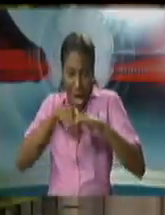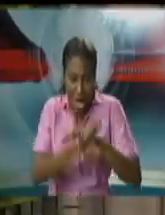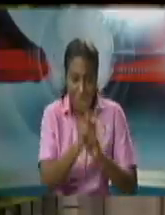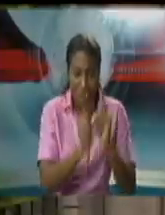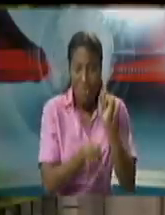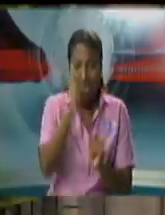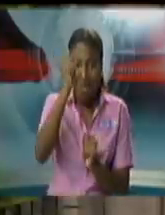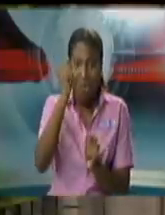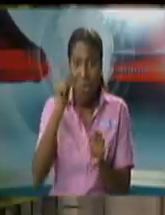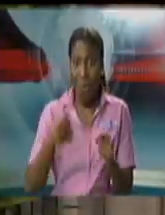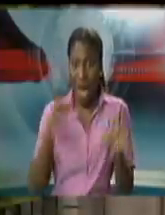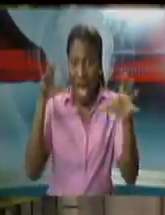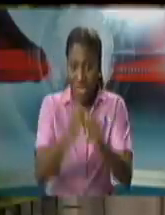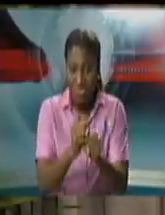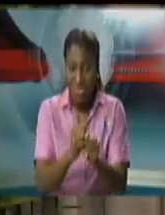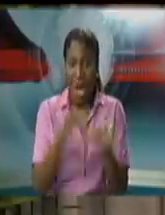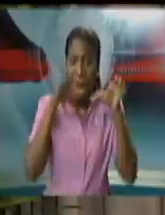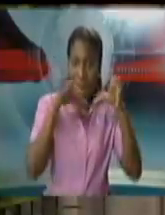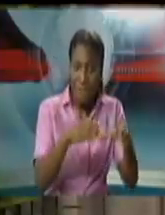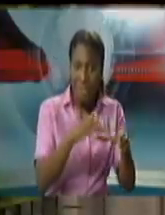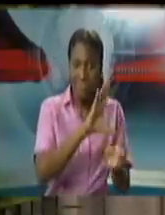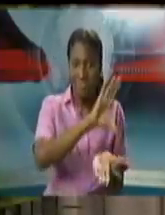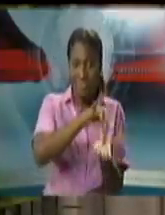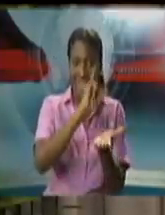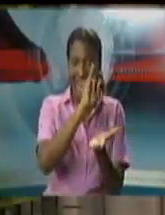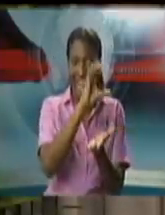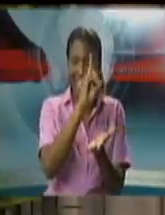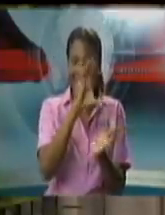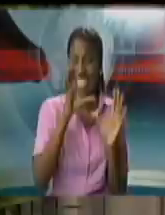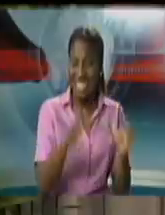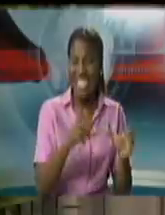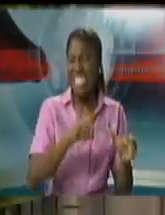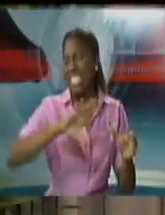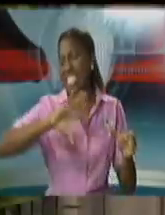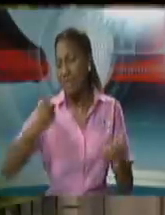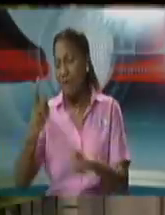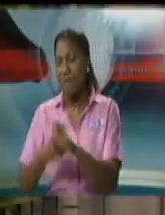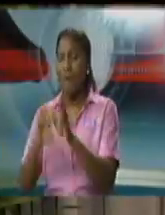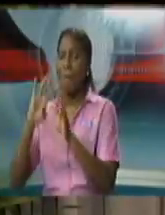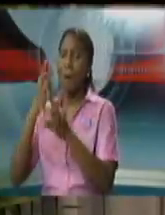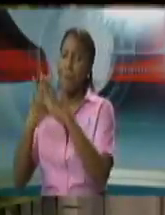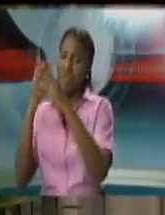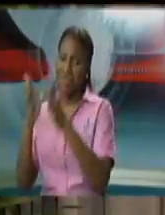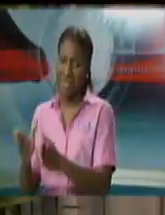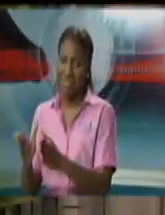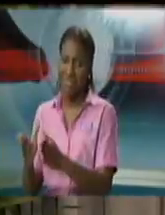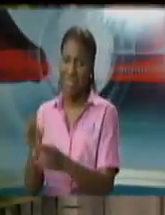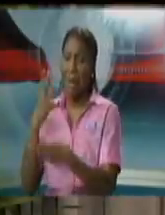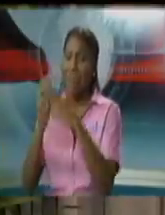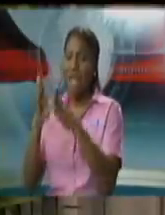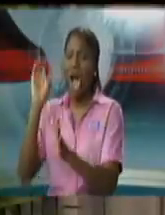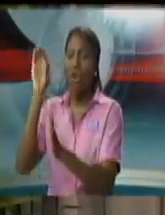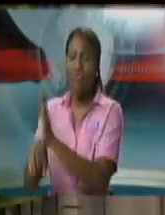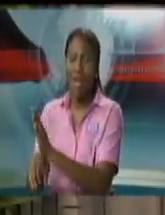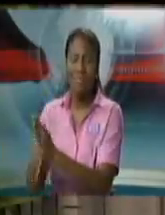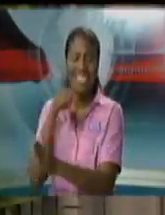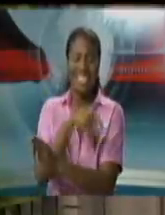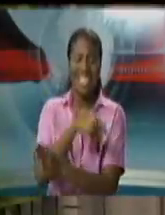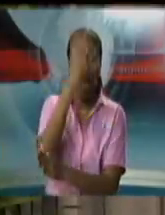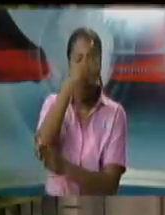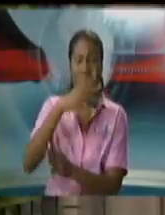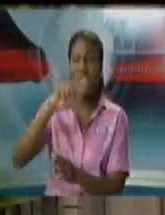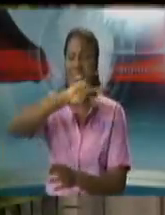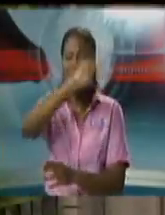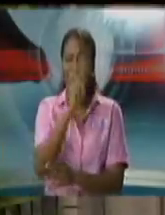powers available to him orders of supervision etc etc but again the social management of that has to happen